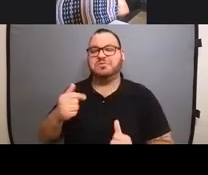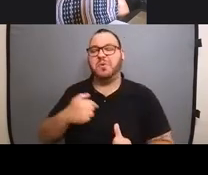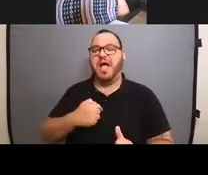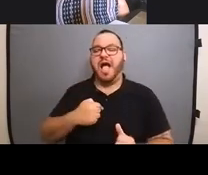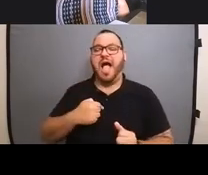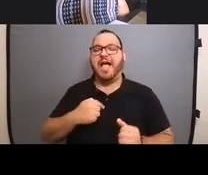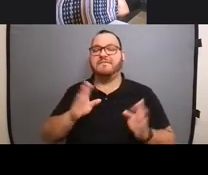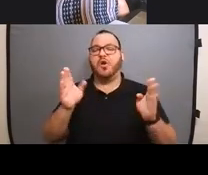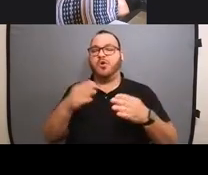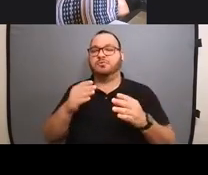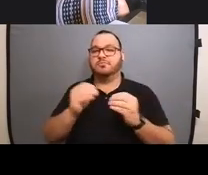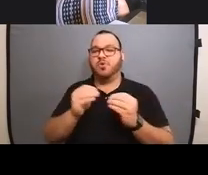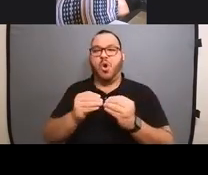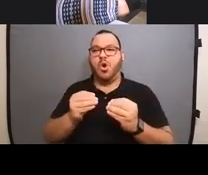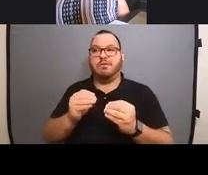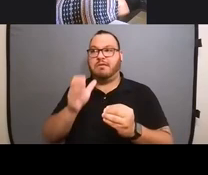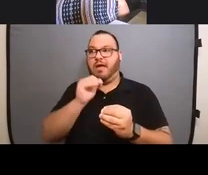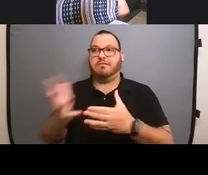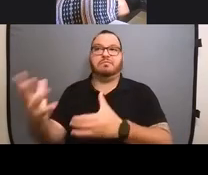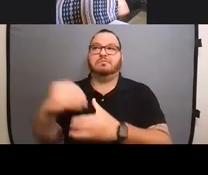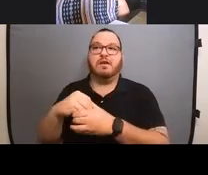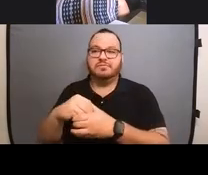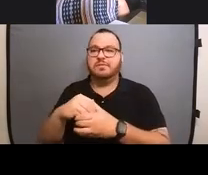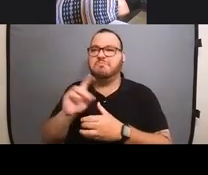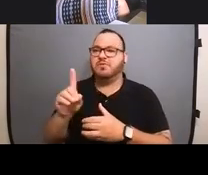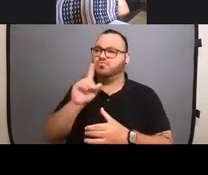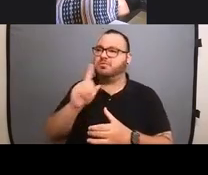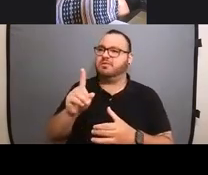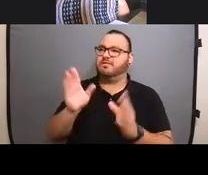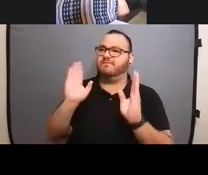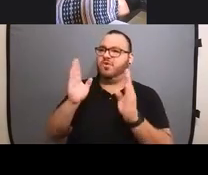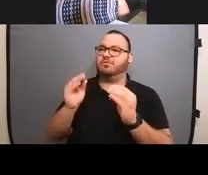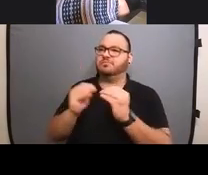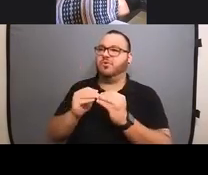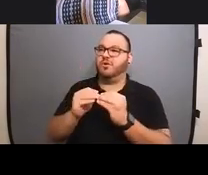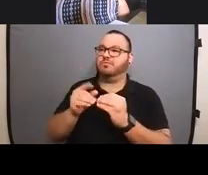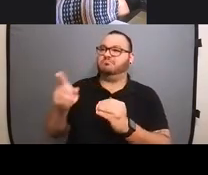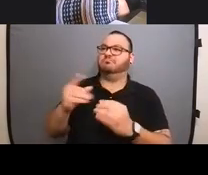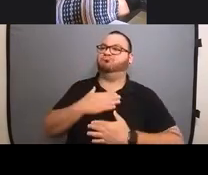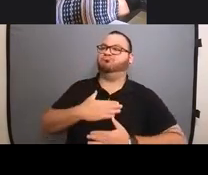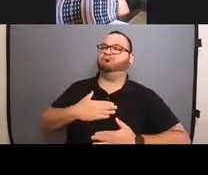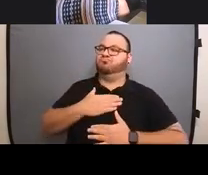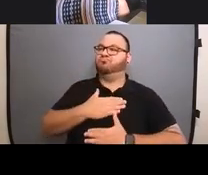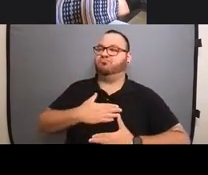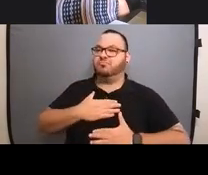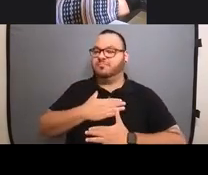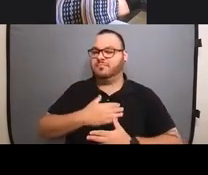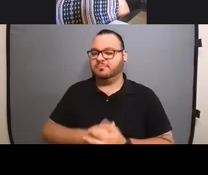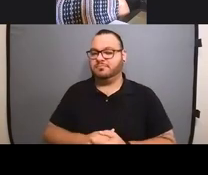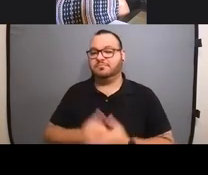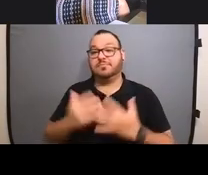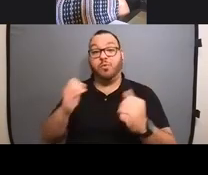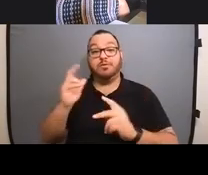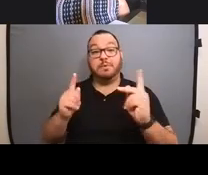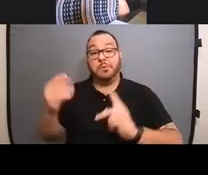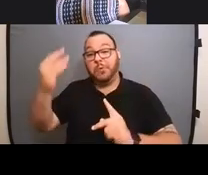the autism itself when it comes to him and focus more on the things that he enjoys and wants people to know